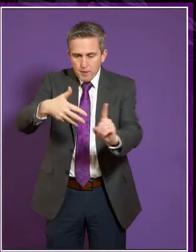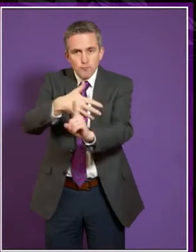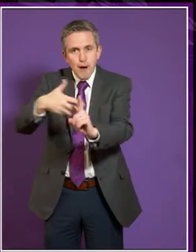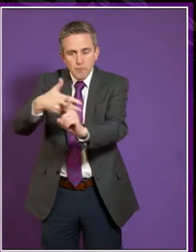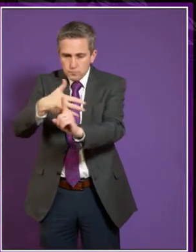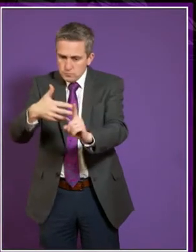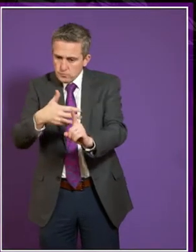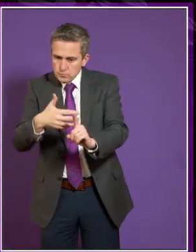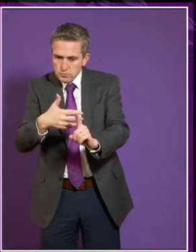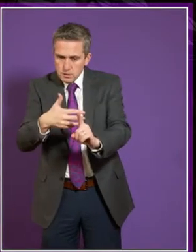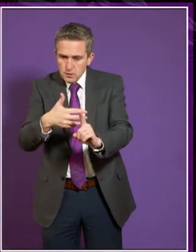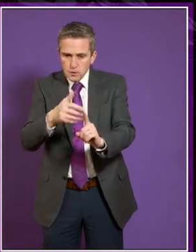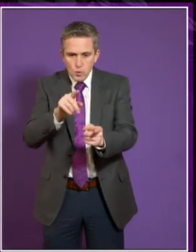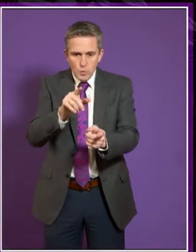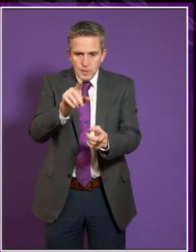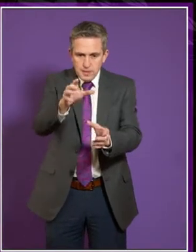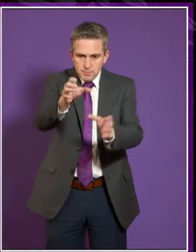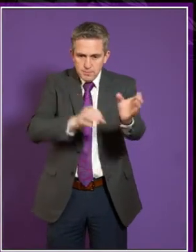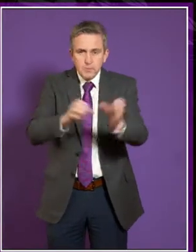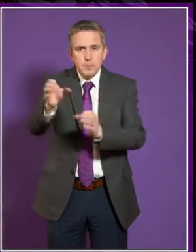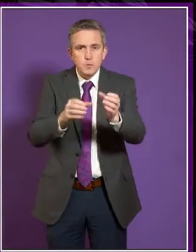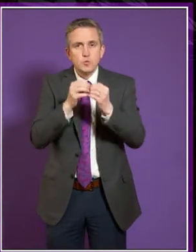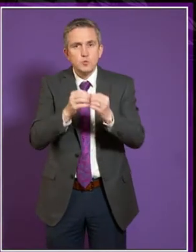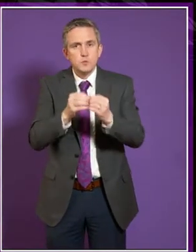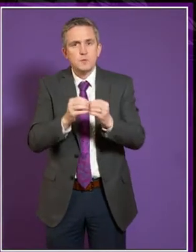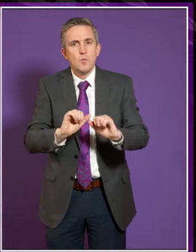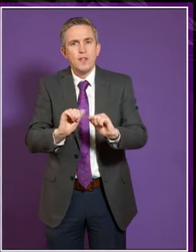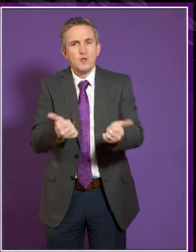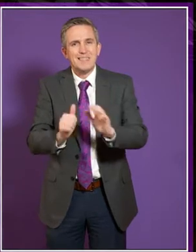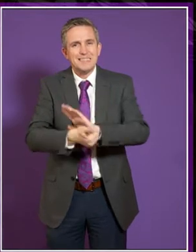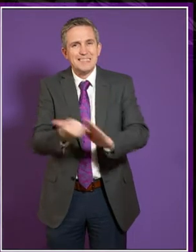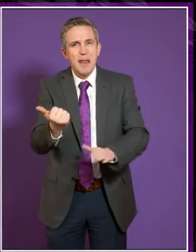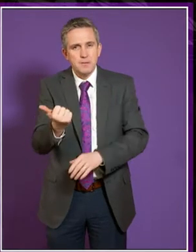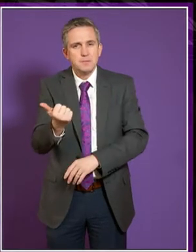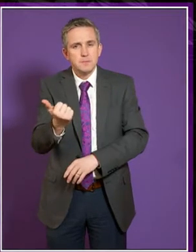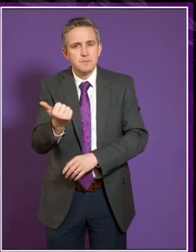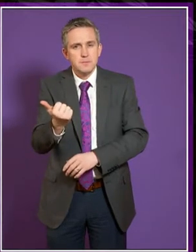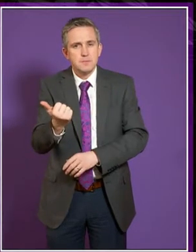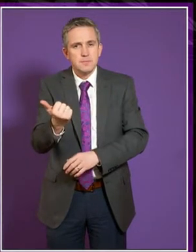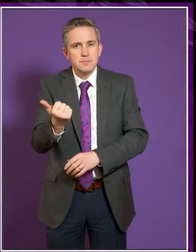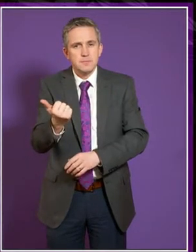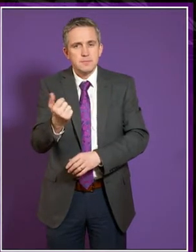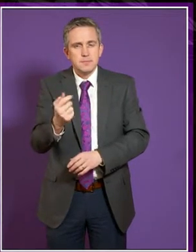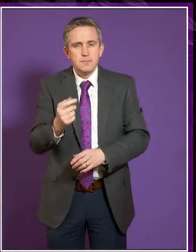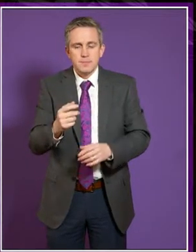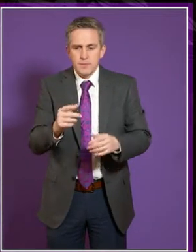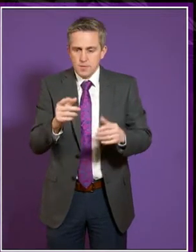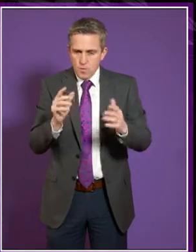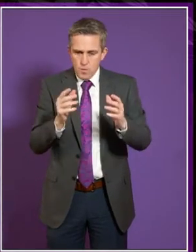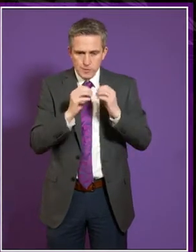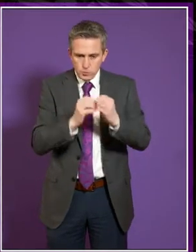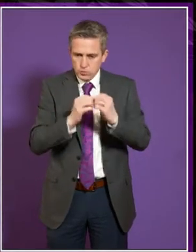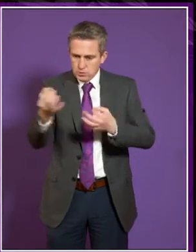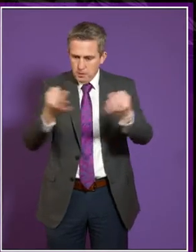of ensuring that you get the students with the greatest talent into universities. Where you have to make decisions about which students